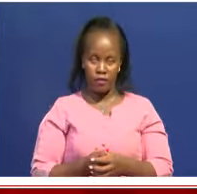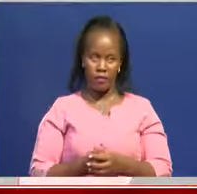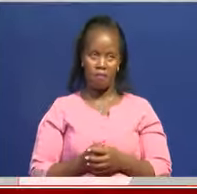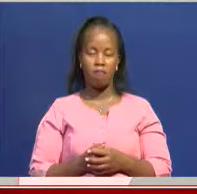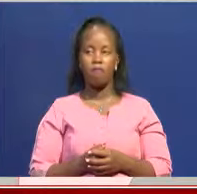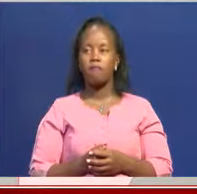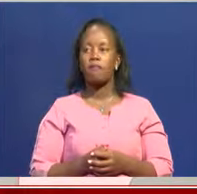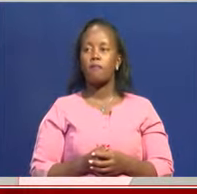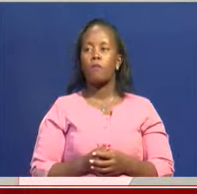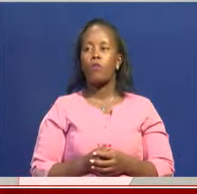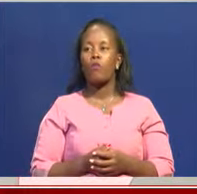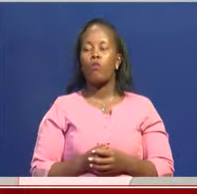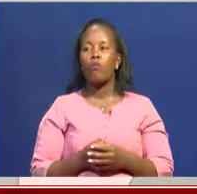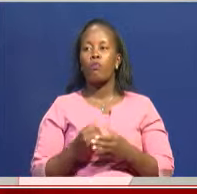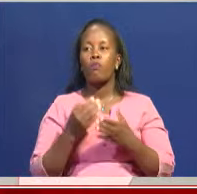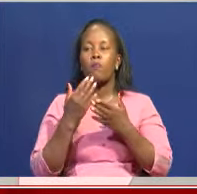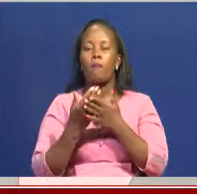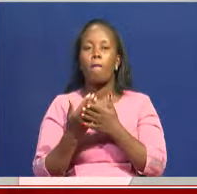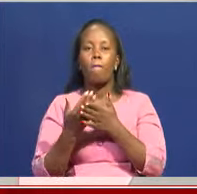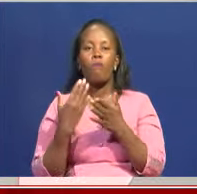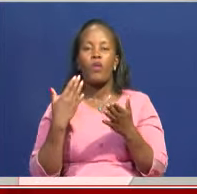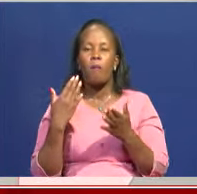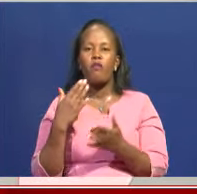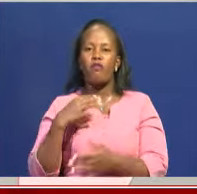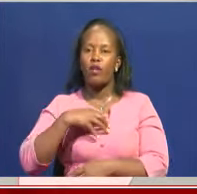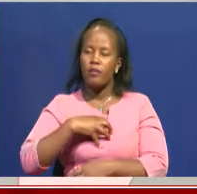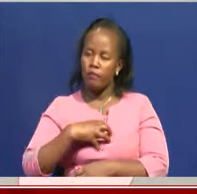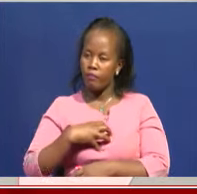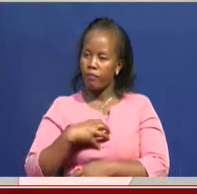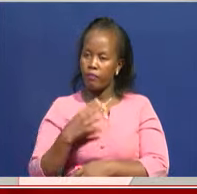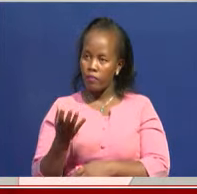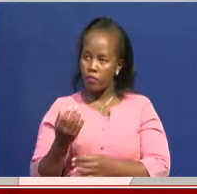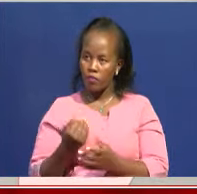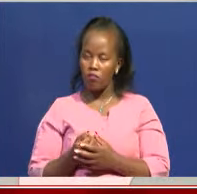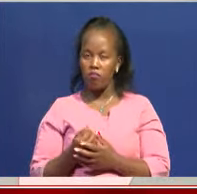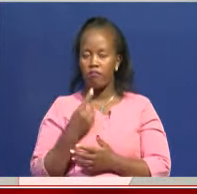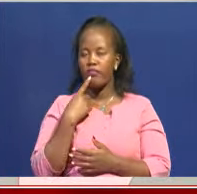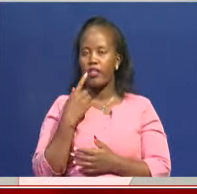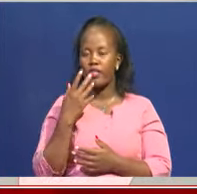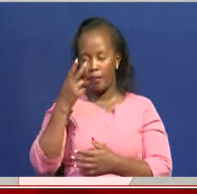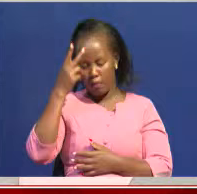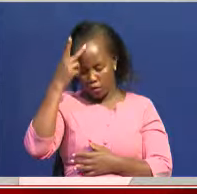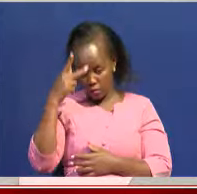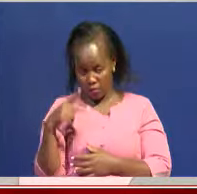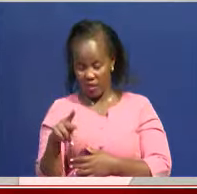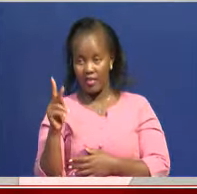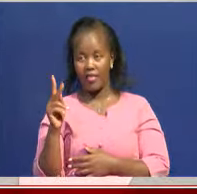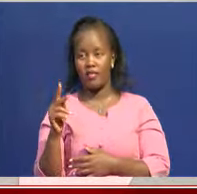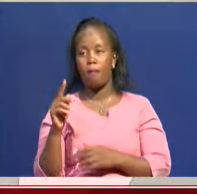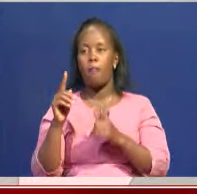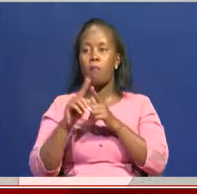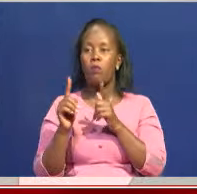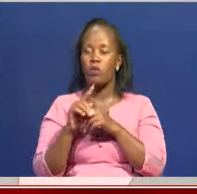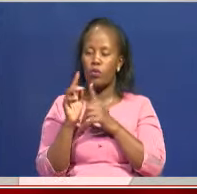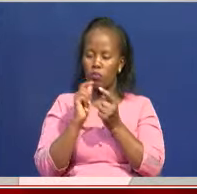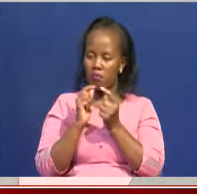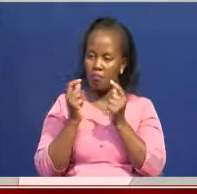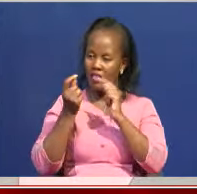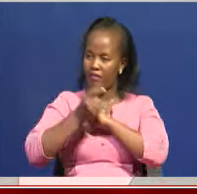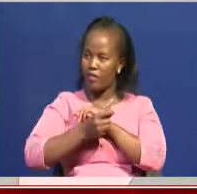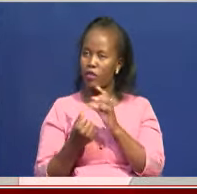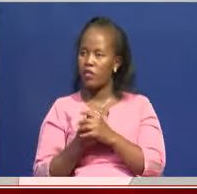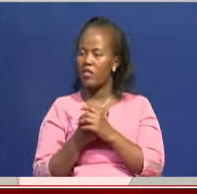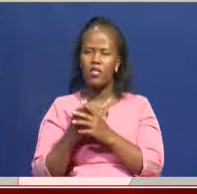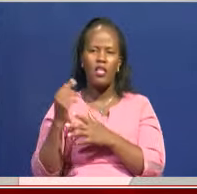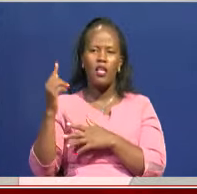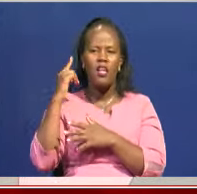conversation. Probably before we take a breather, you talk about the policy and, obviously, ratification. Is the